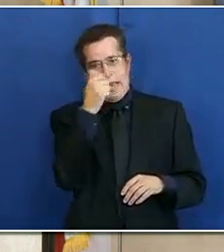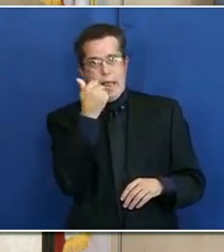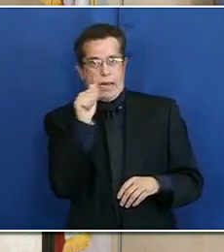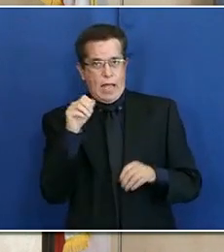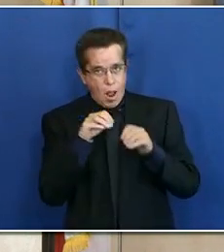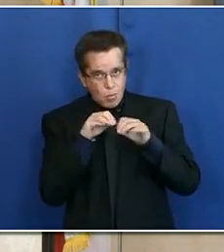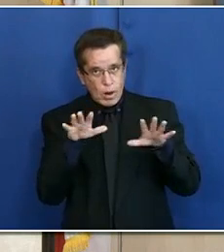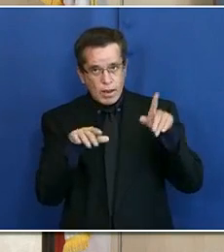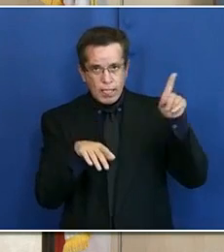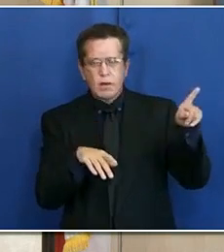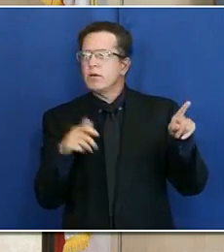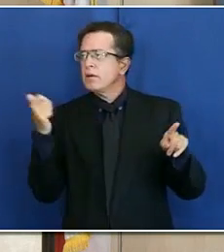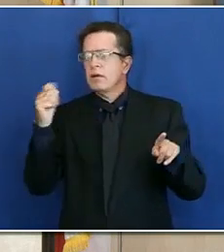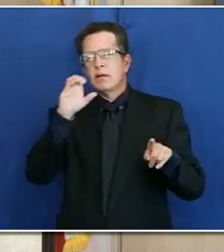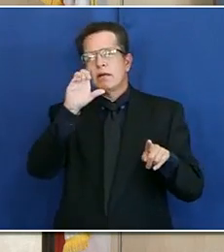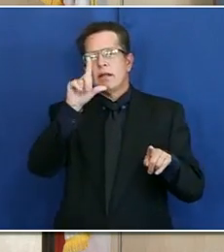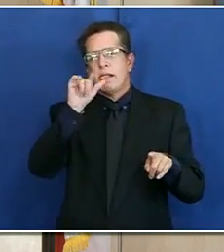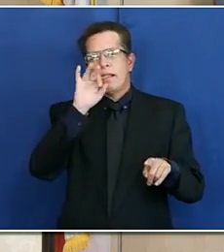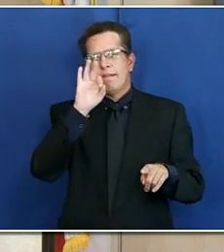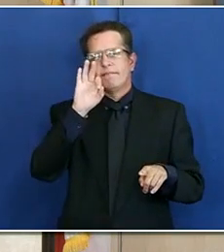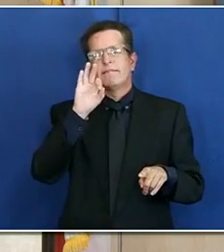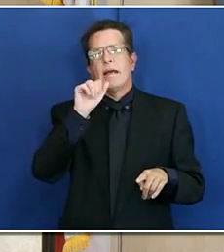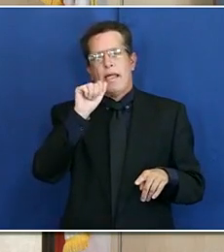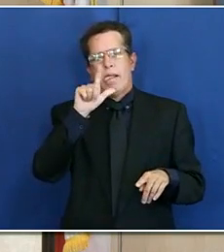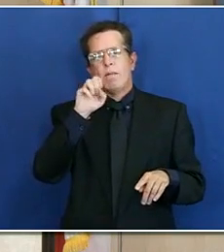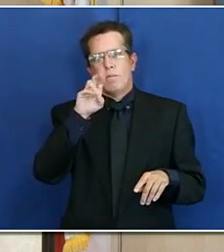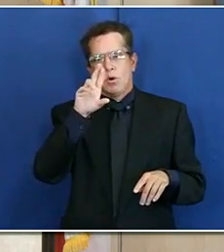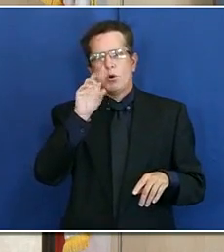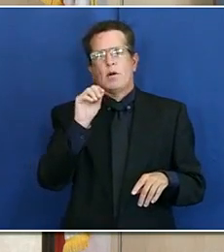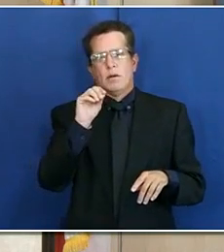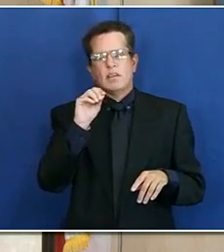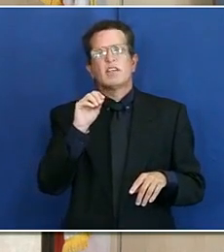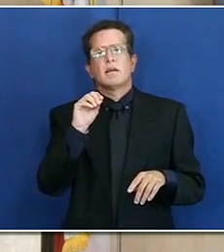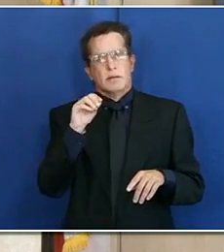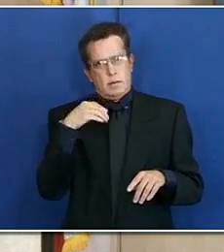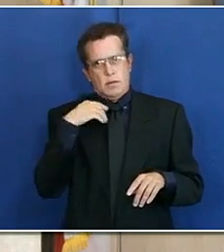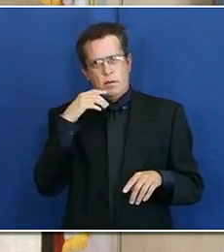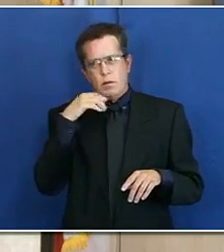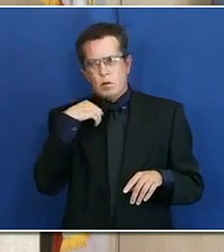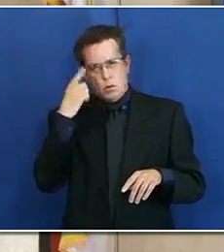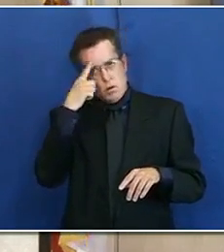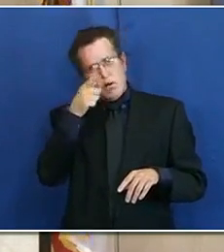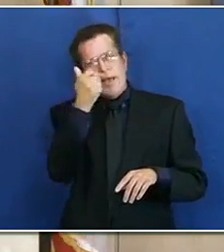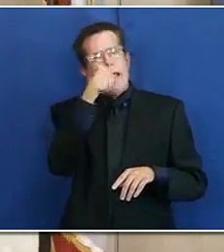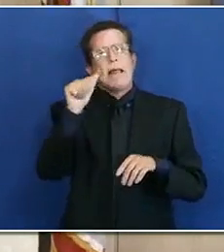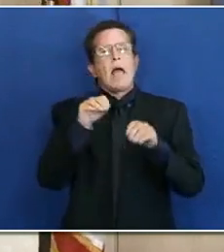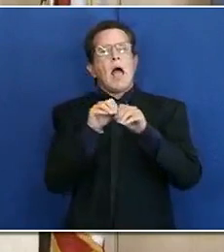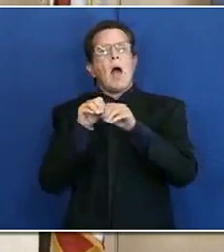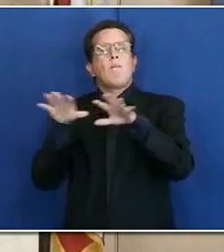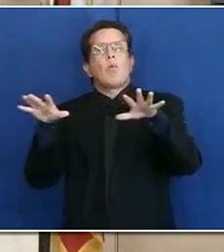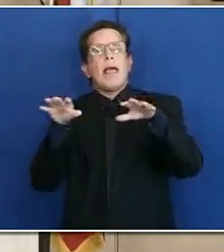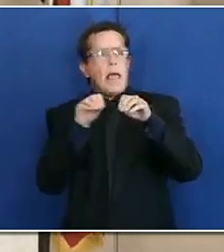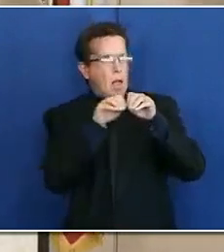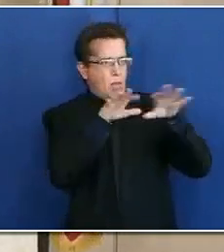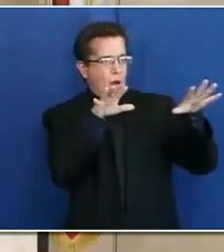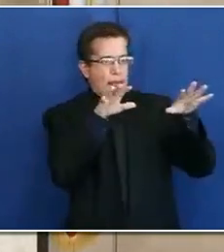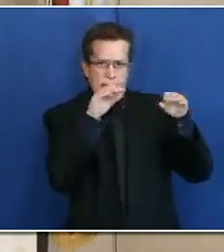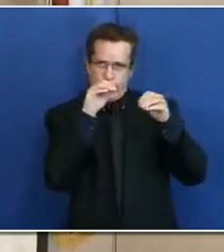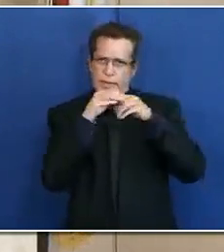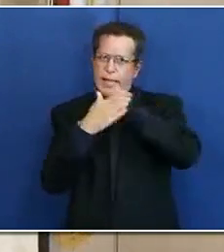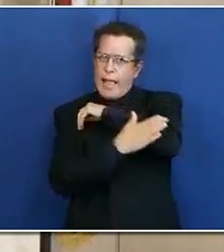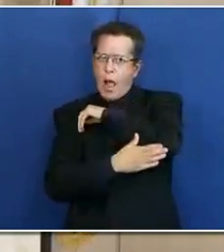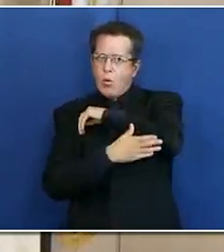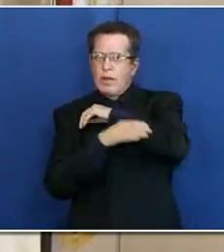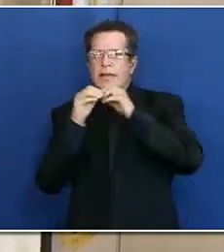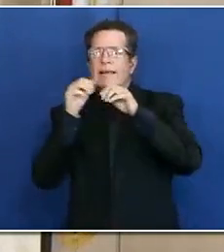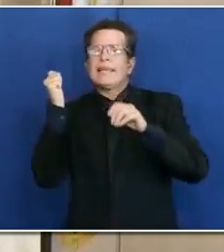This question is from Cliff Albert from COGO News. Have you had any outbreaks at any of the casinos in the county, and if not, are you surprised